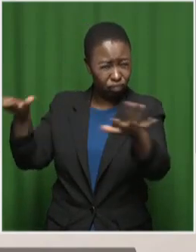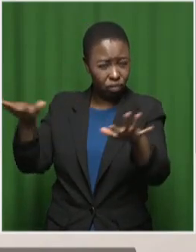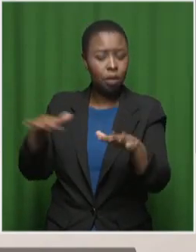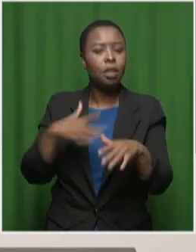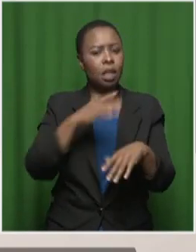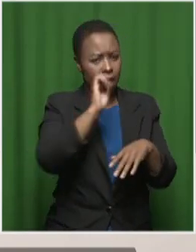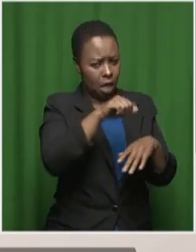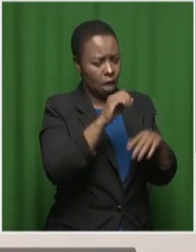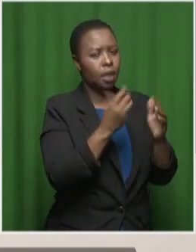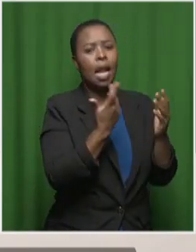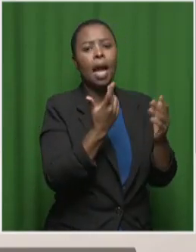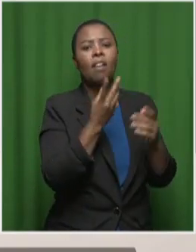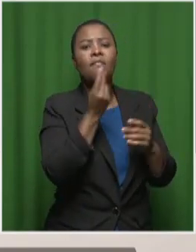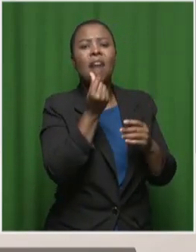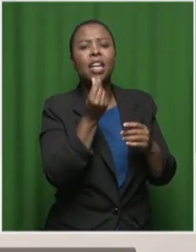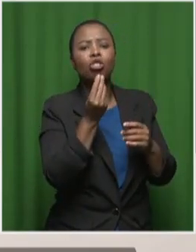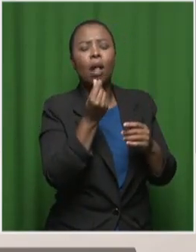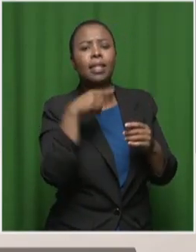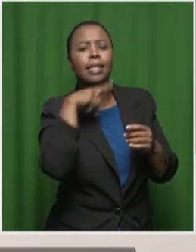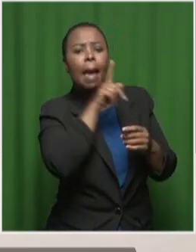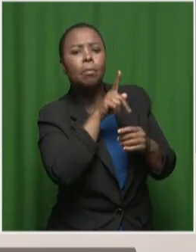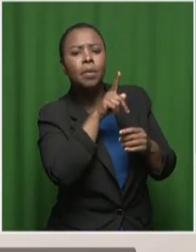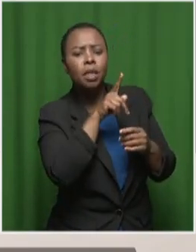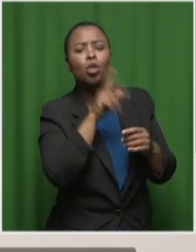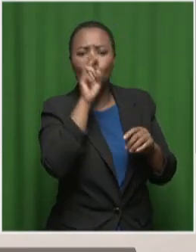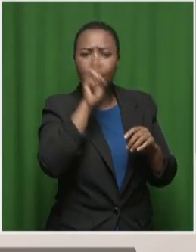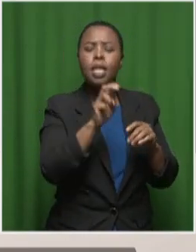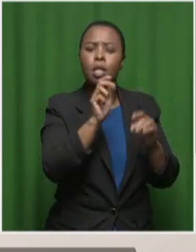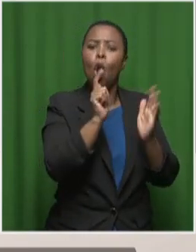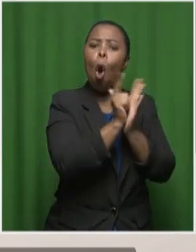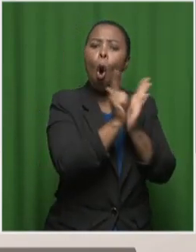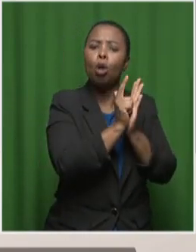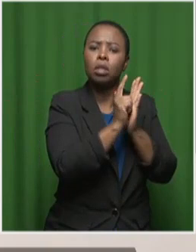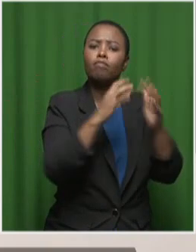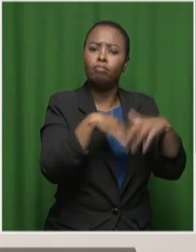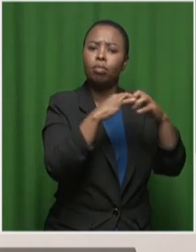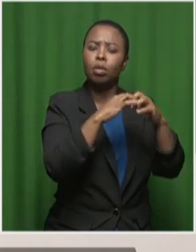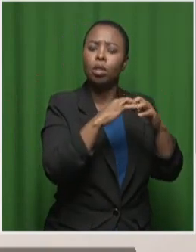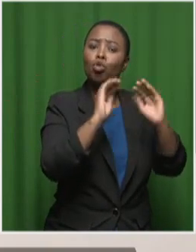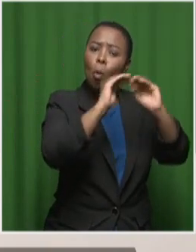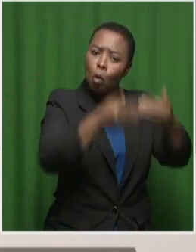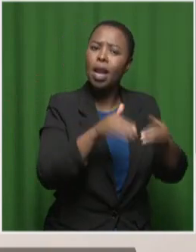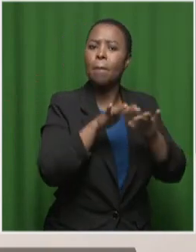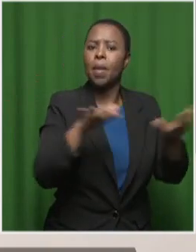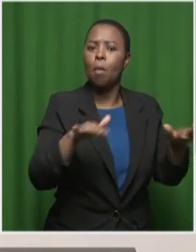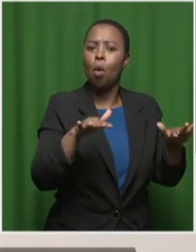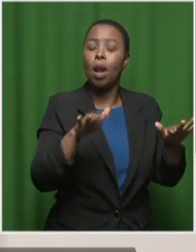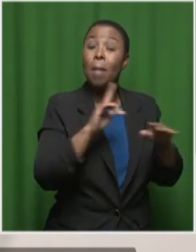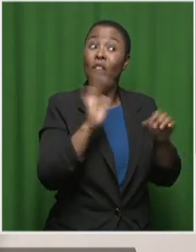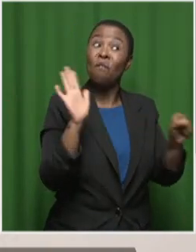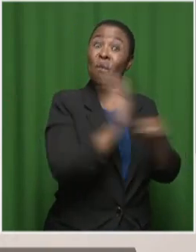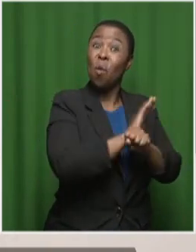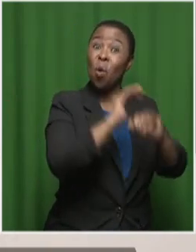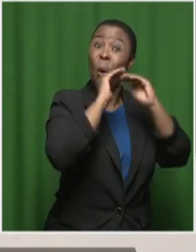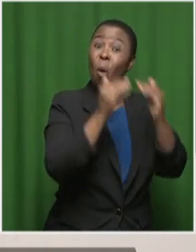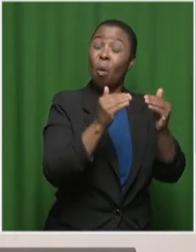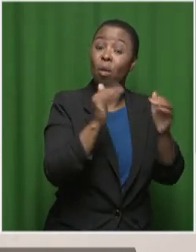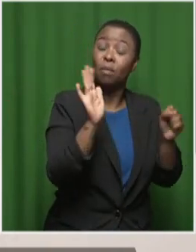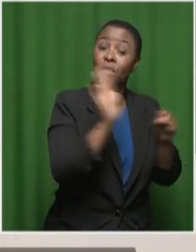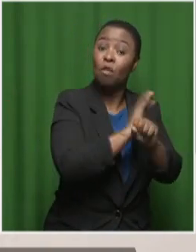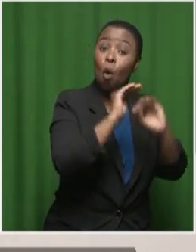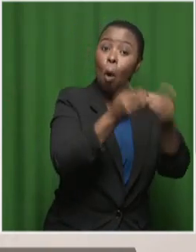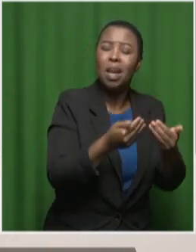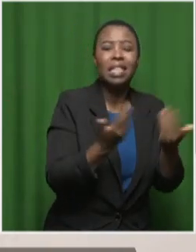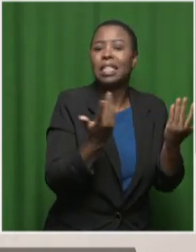you look at financial scams, which are widespread, you have to have regulations to try and protect people. It still doesn't protect them completely, and that was long before AI.